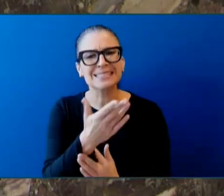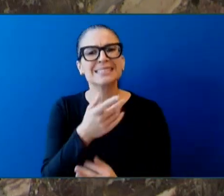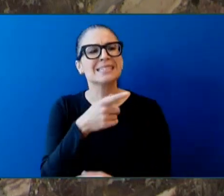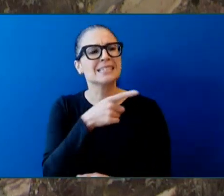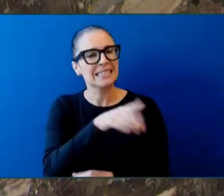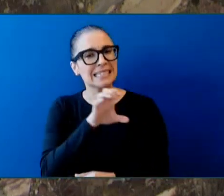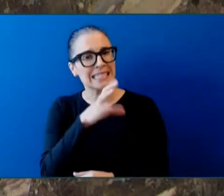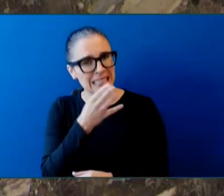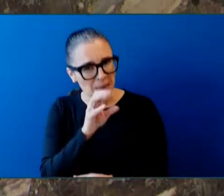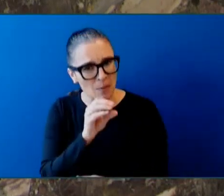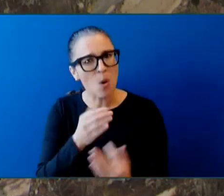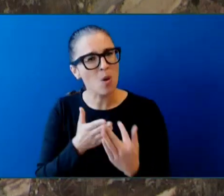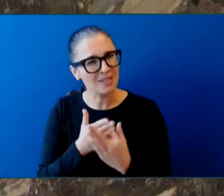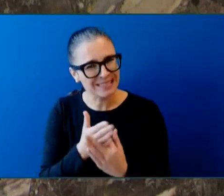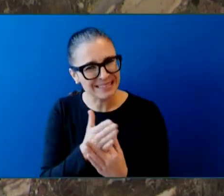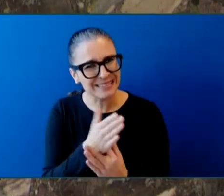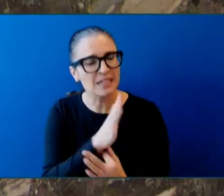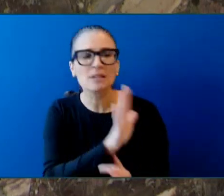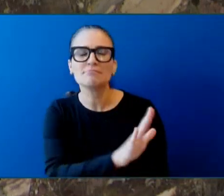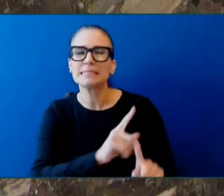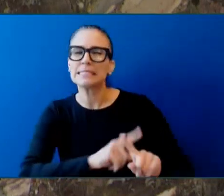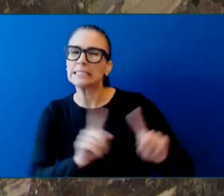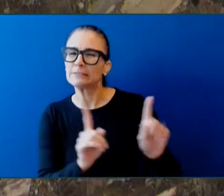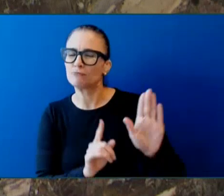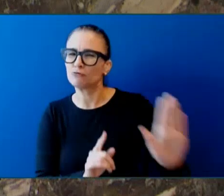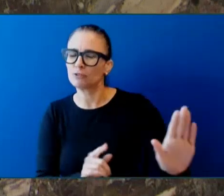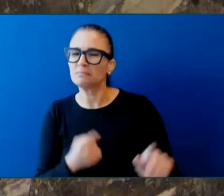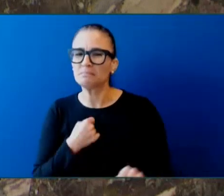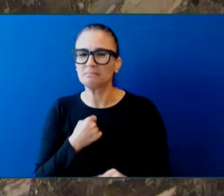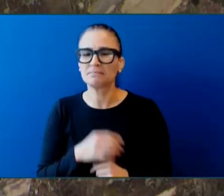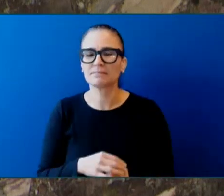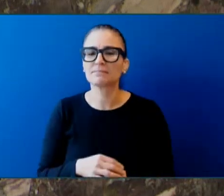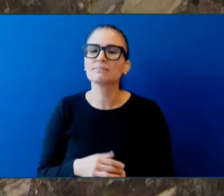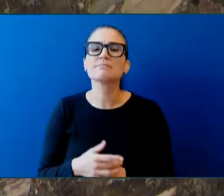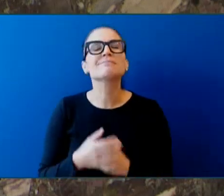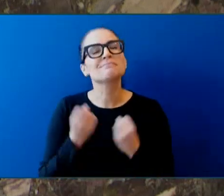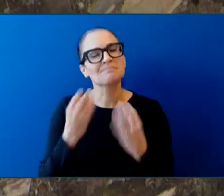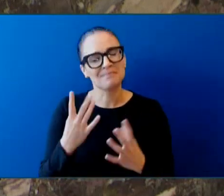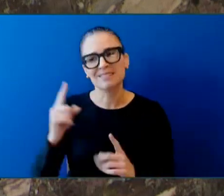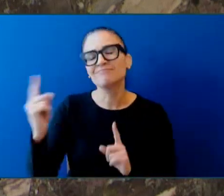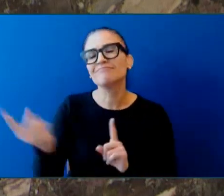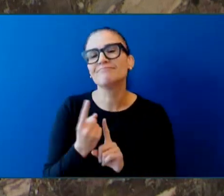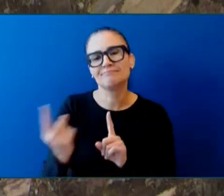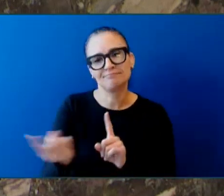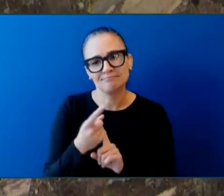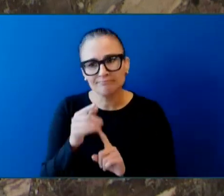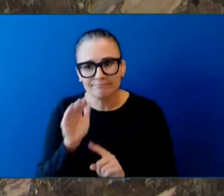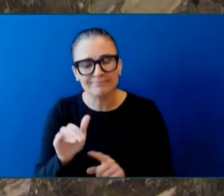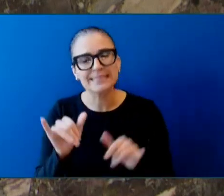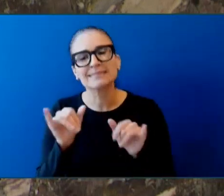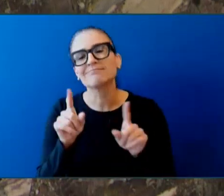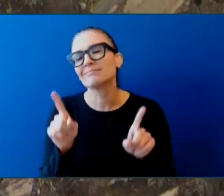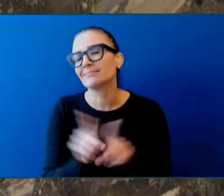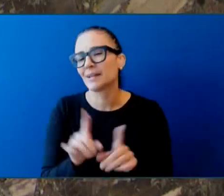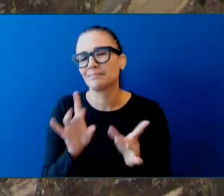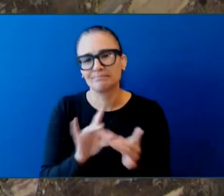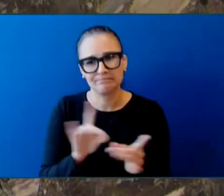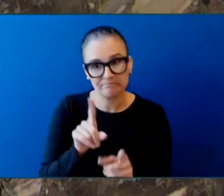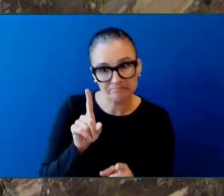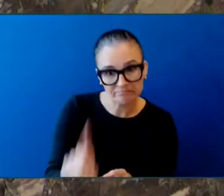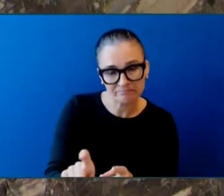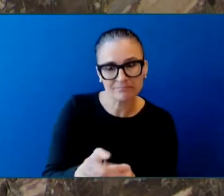last that I'll ever have this conversation. In fact, I had one today with Michelle de Tommaso at the Cancer